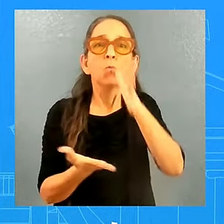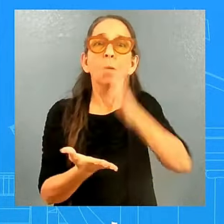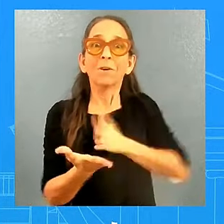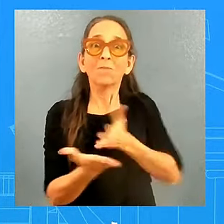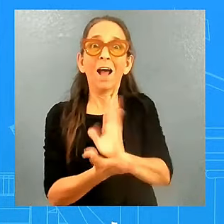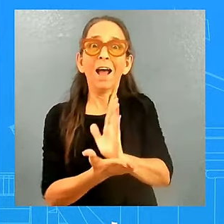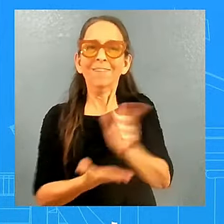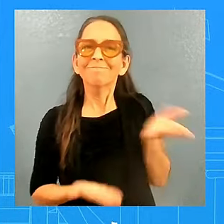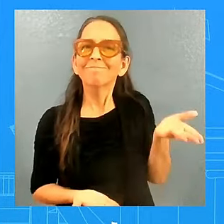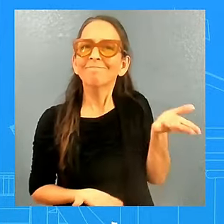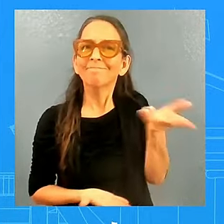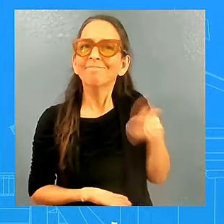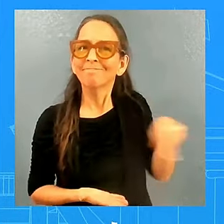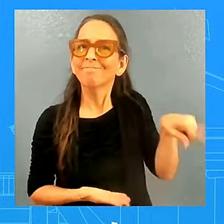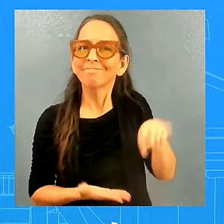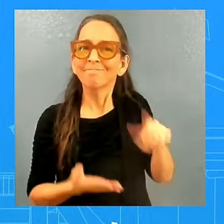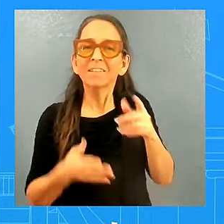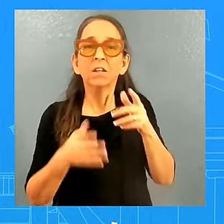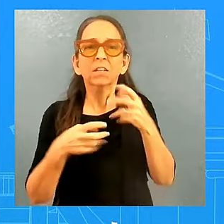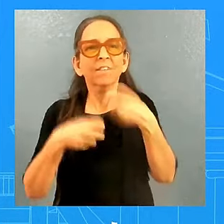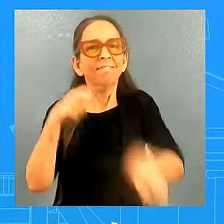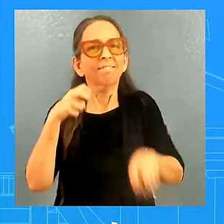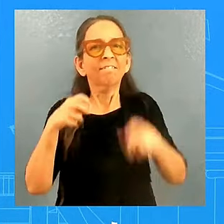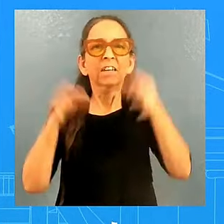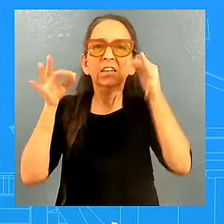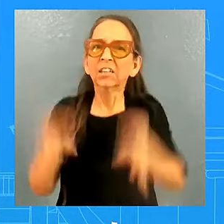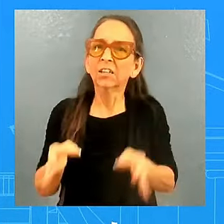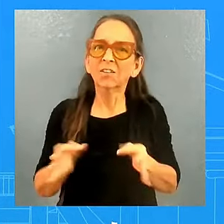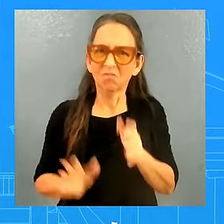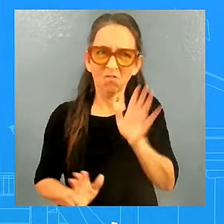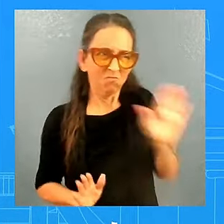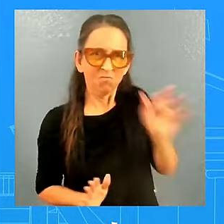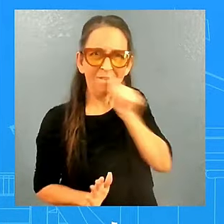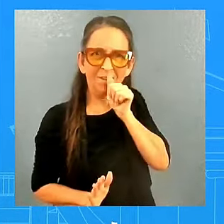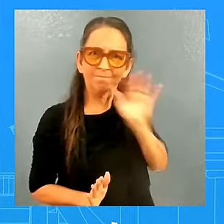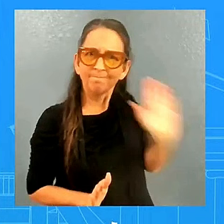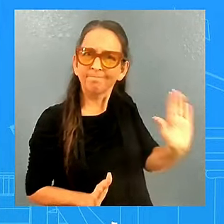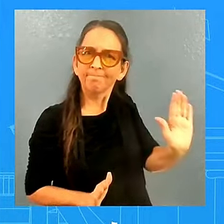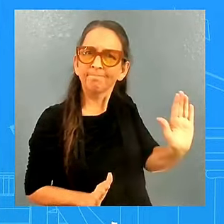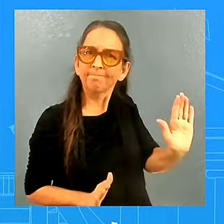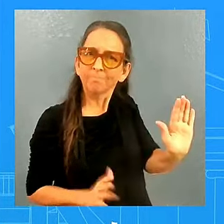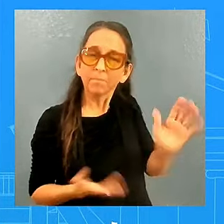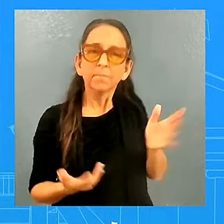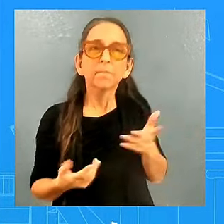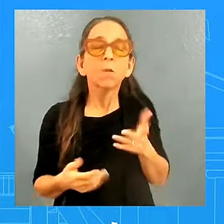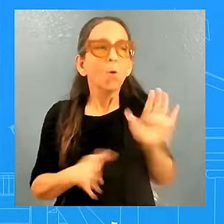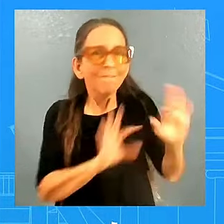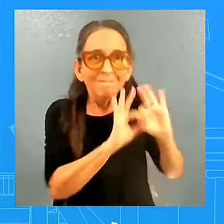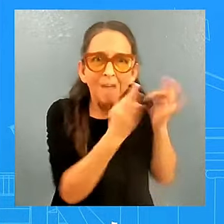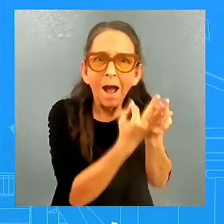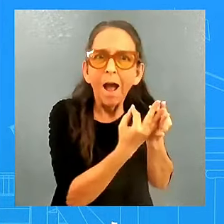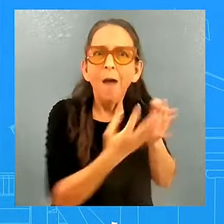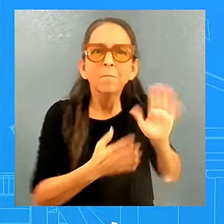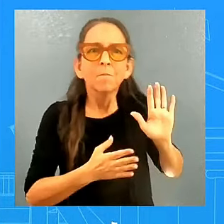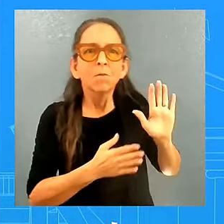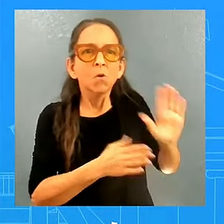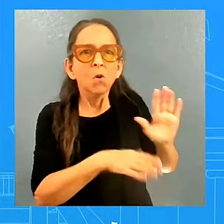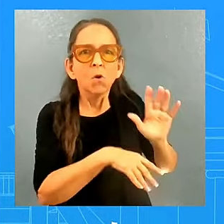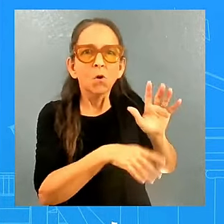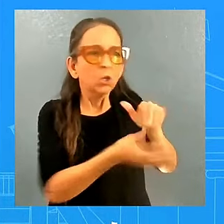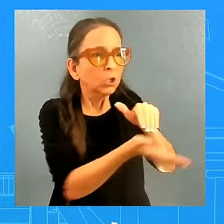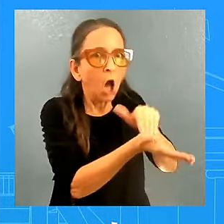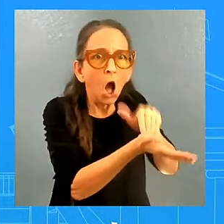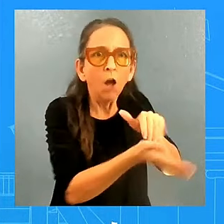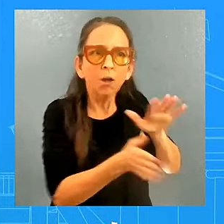that should be kept between a woman, her family, and her doctor. And so, you know, it is incredibly